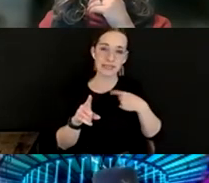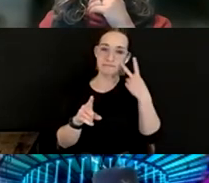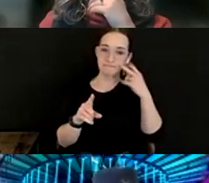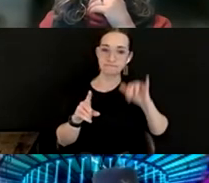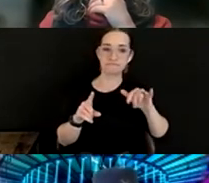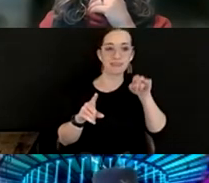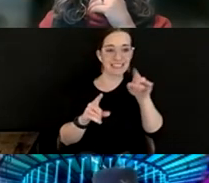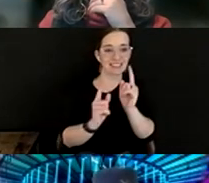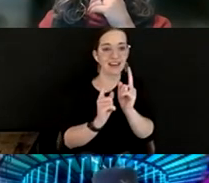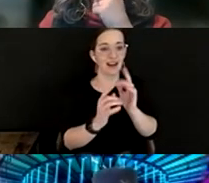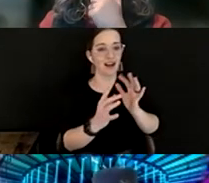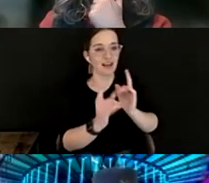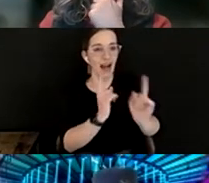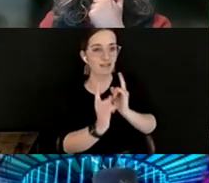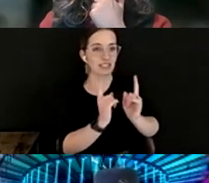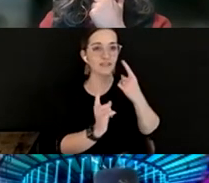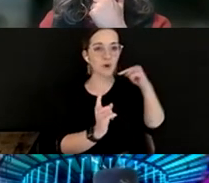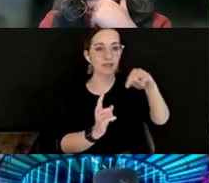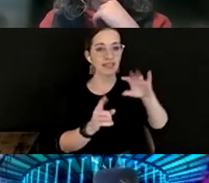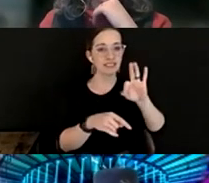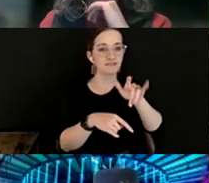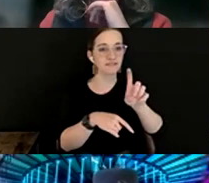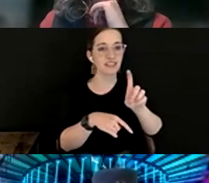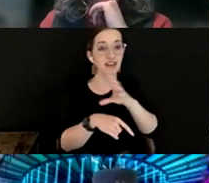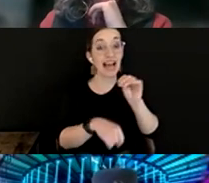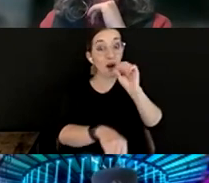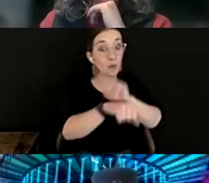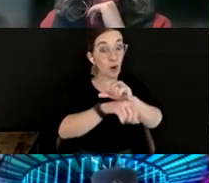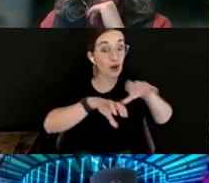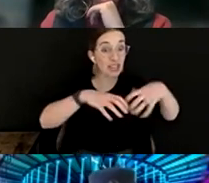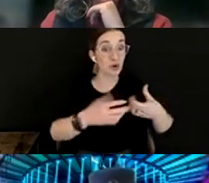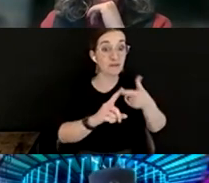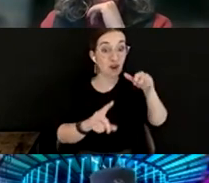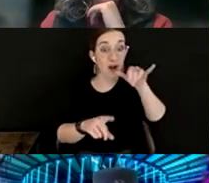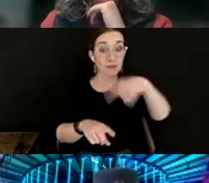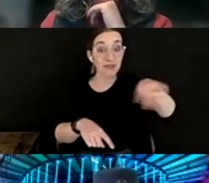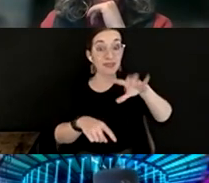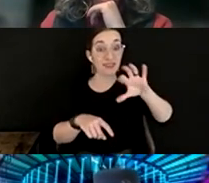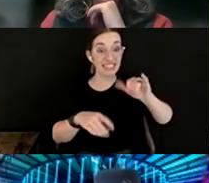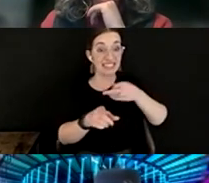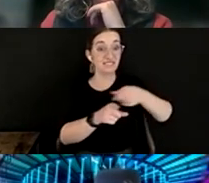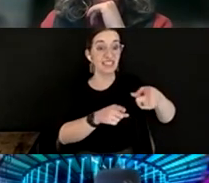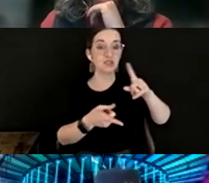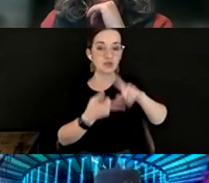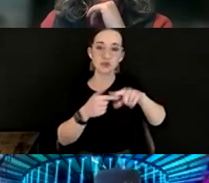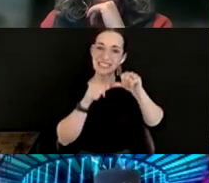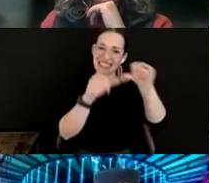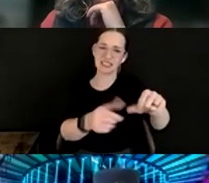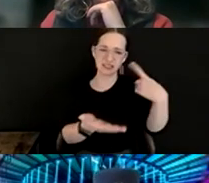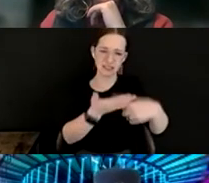field and hopefully a working group from the field to continue these conversations to really work through the problem.